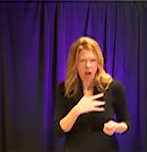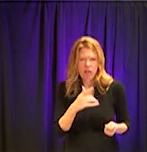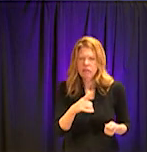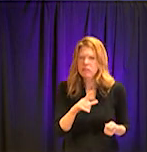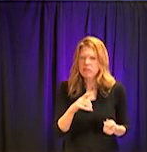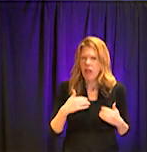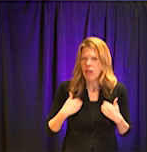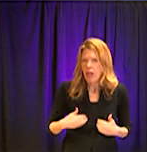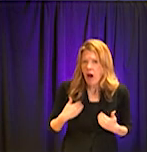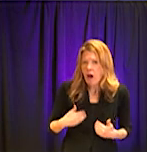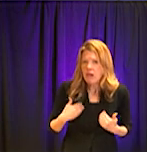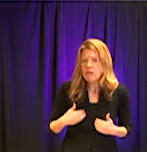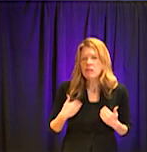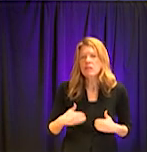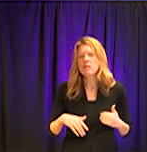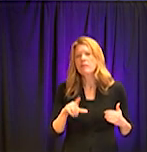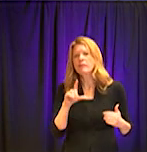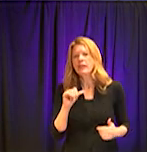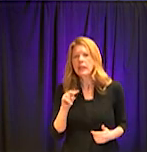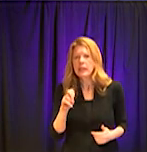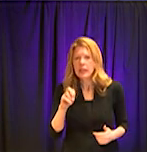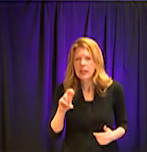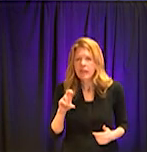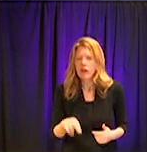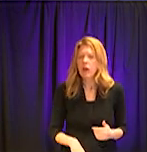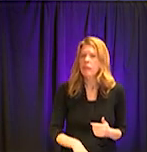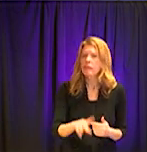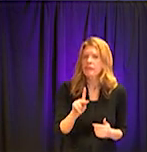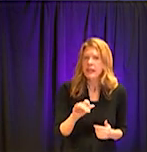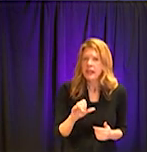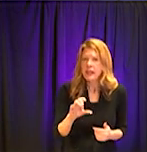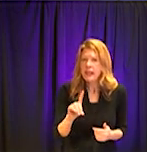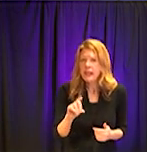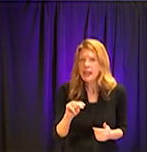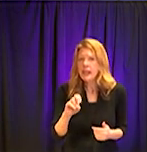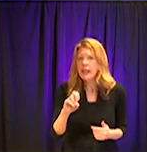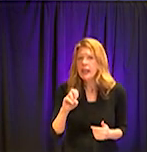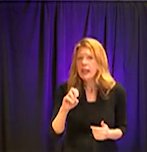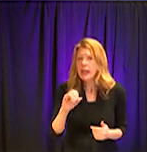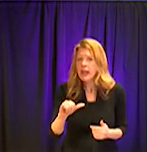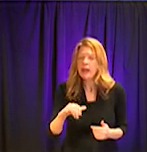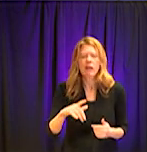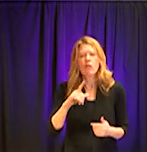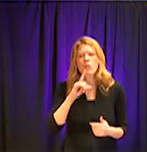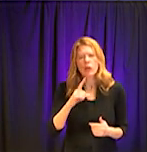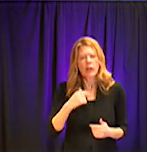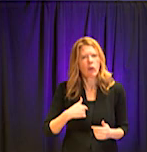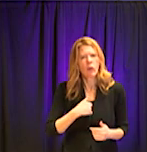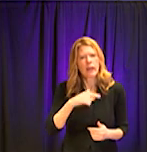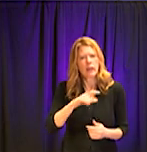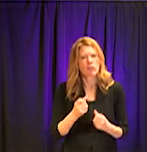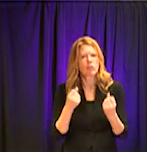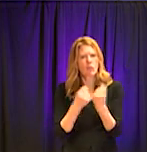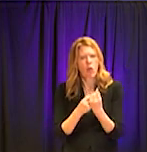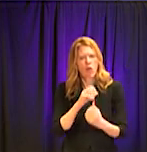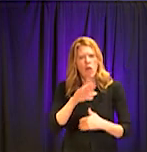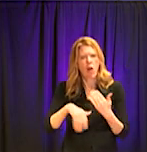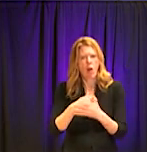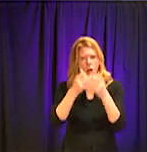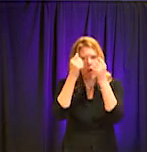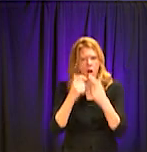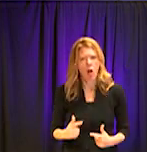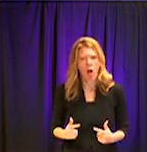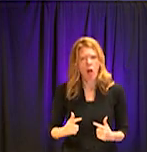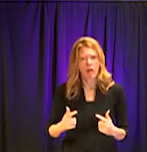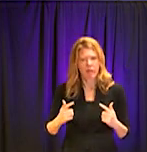therapy. And the goal is, um, to support all these vital organs while your immune system's clearing the virus. And, um, when your immune